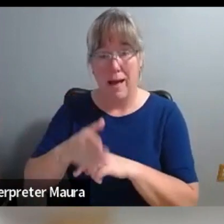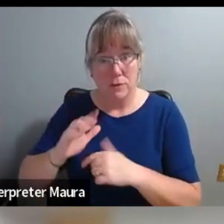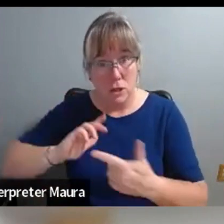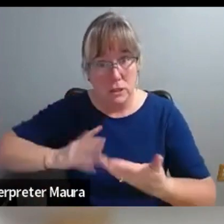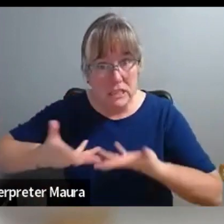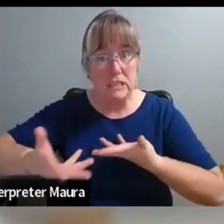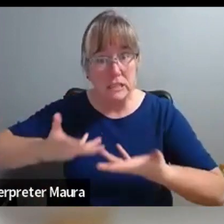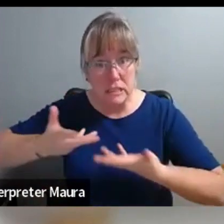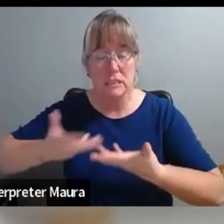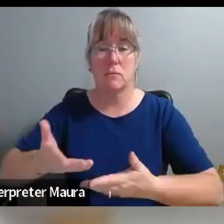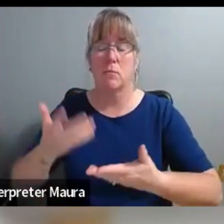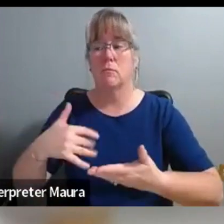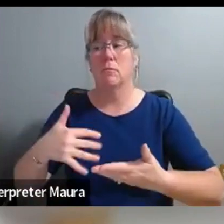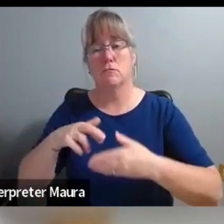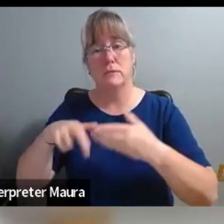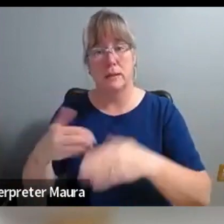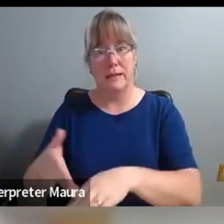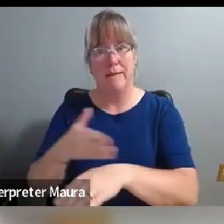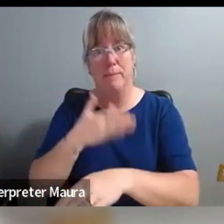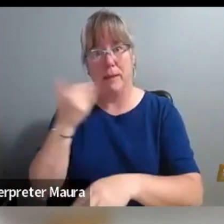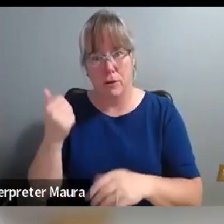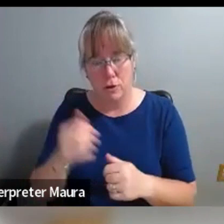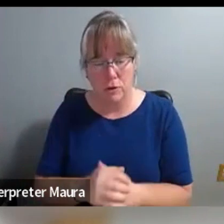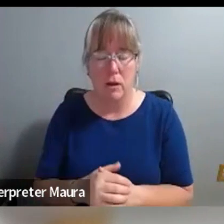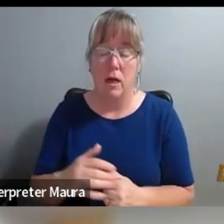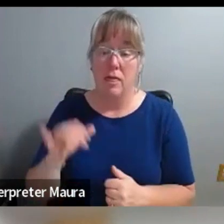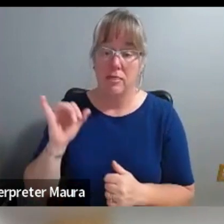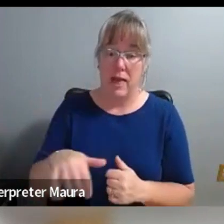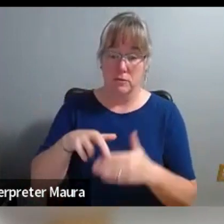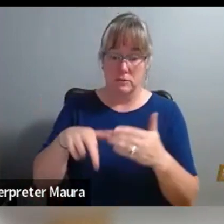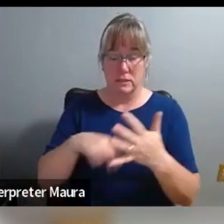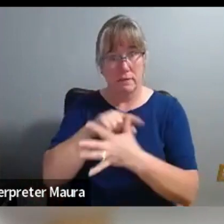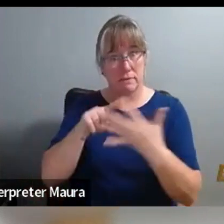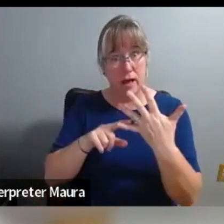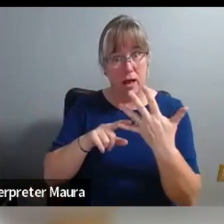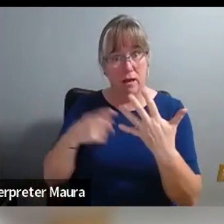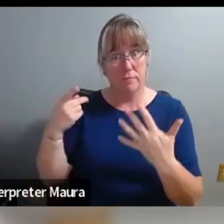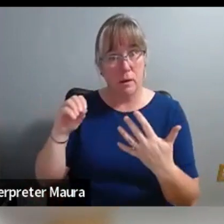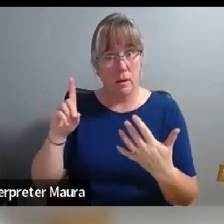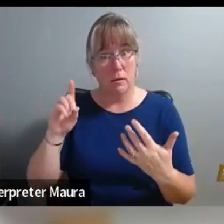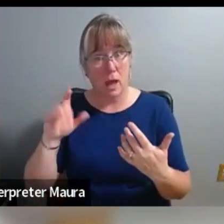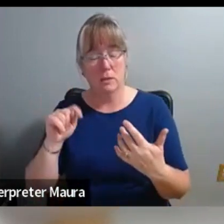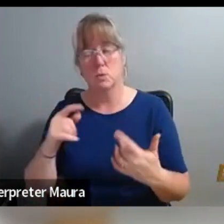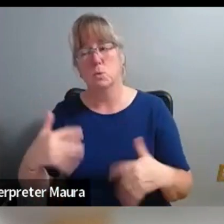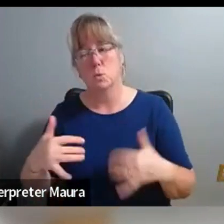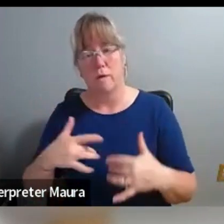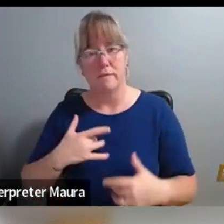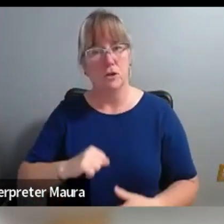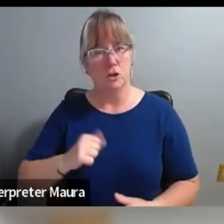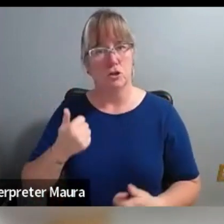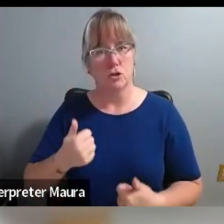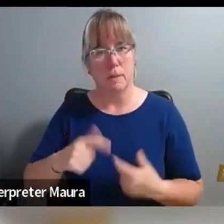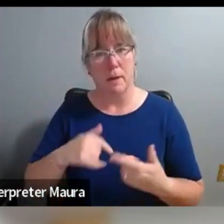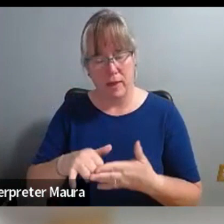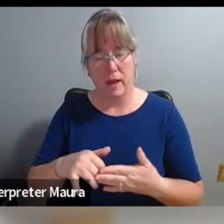good about the product and what it can mean to people who are